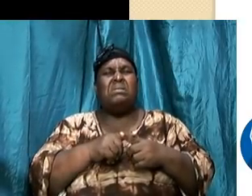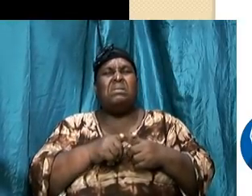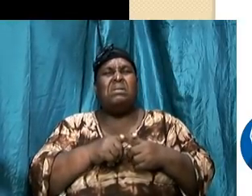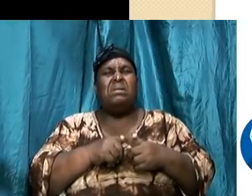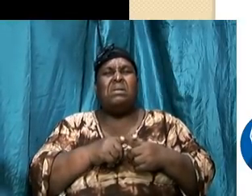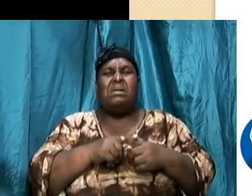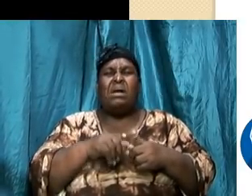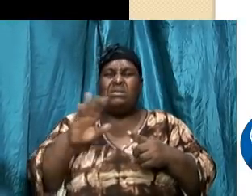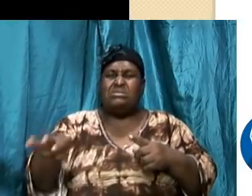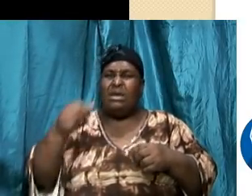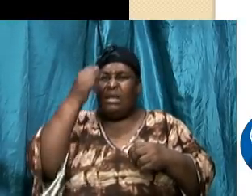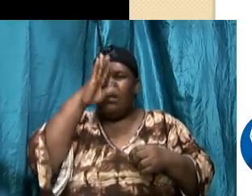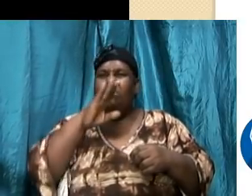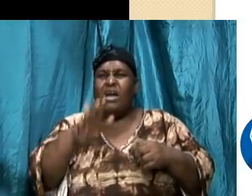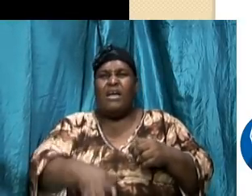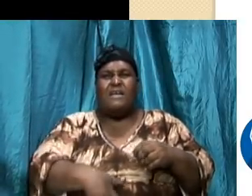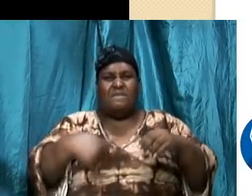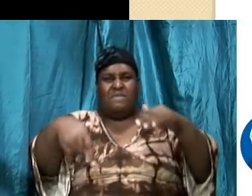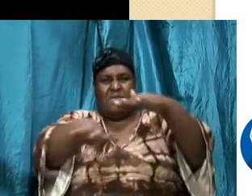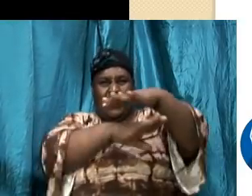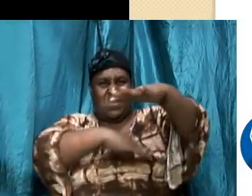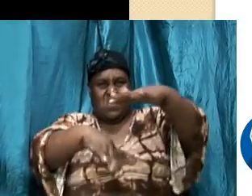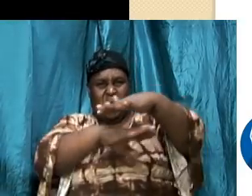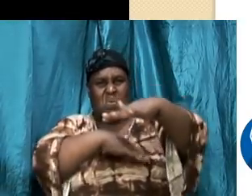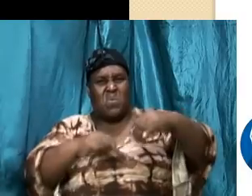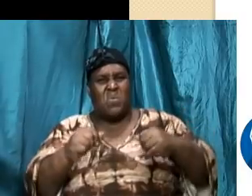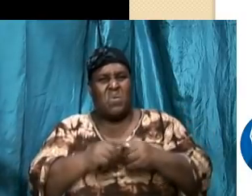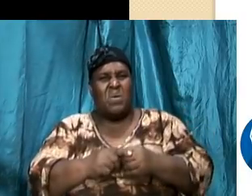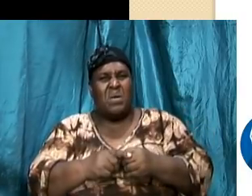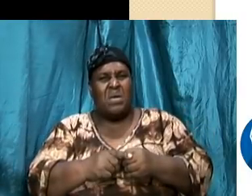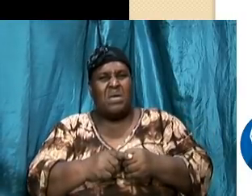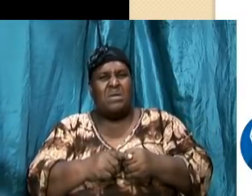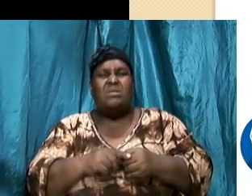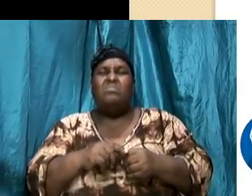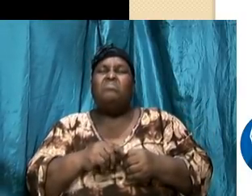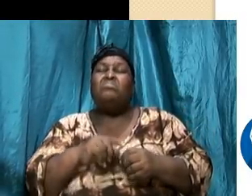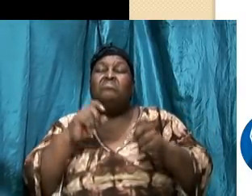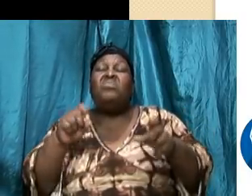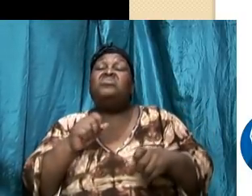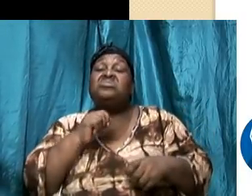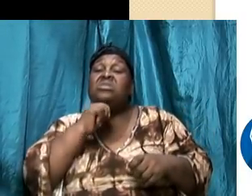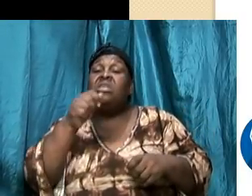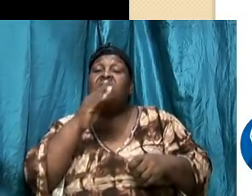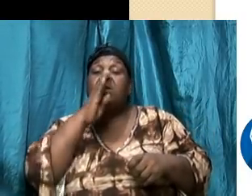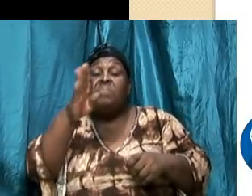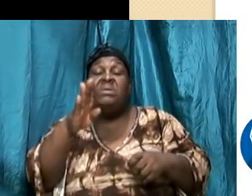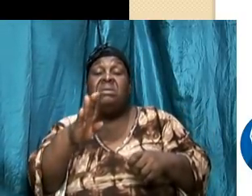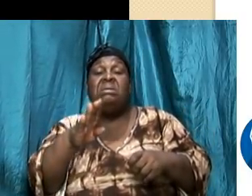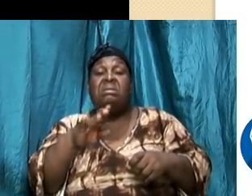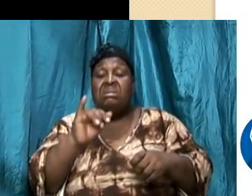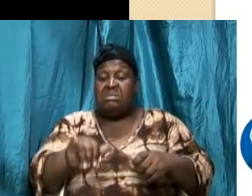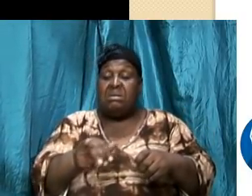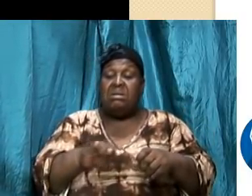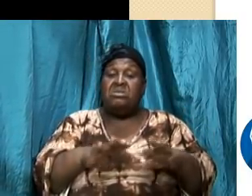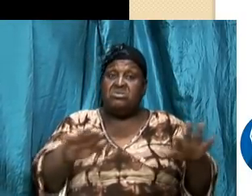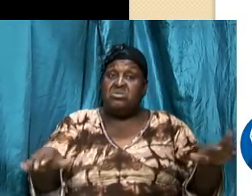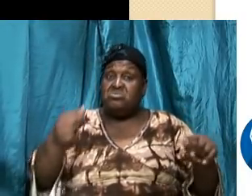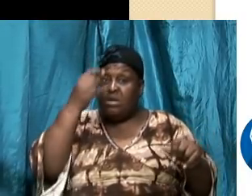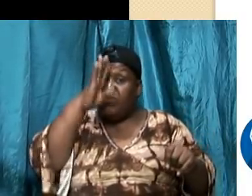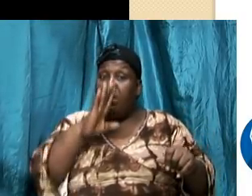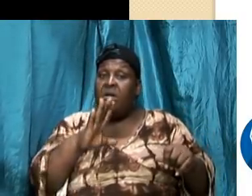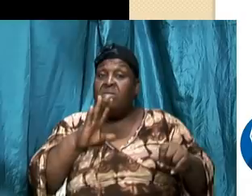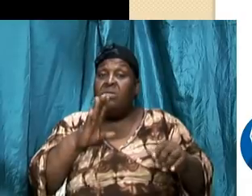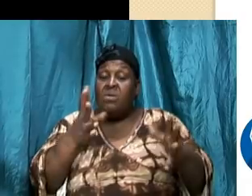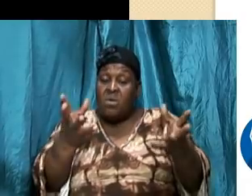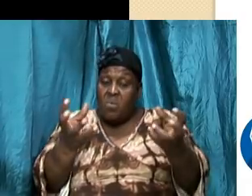not be in the vocabulary it must not be in anything that a child of God would want